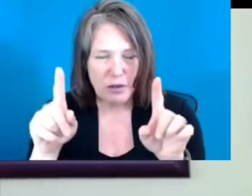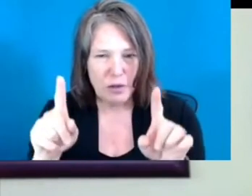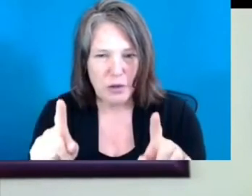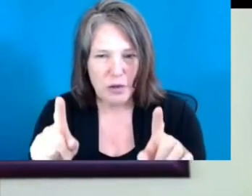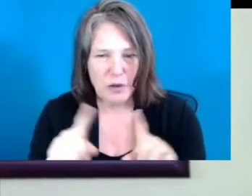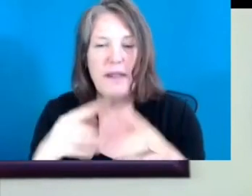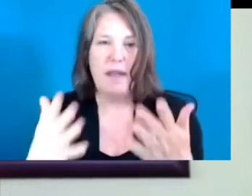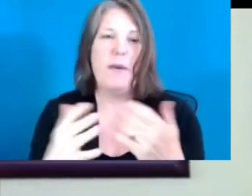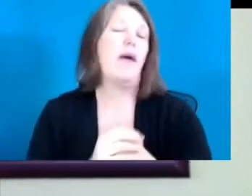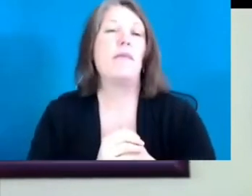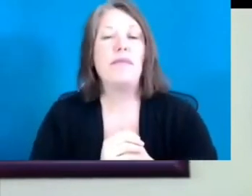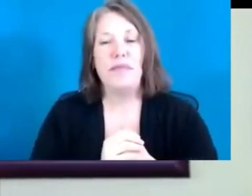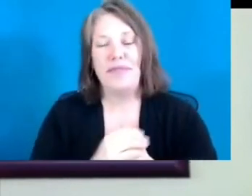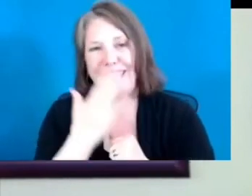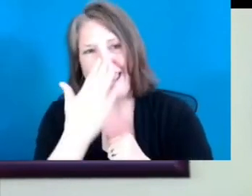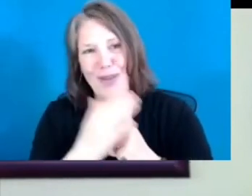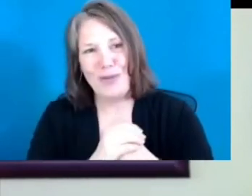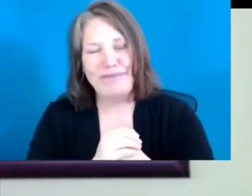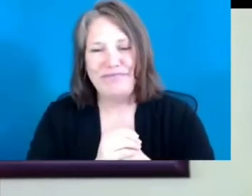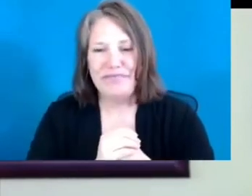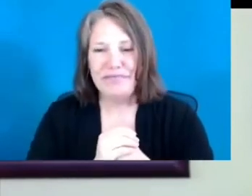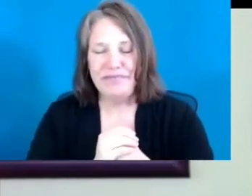There we go. Thank you.